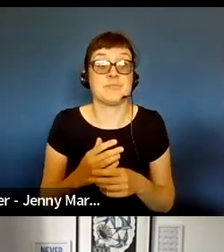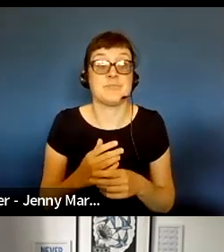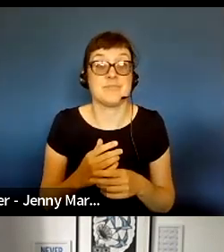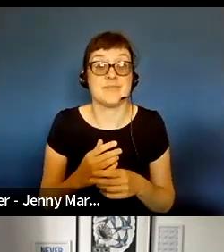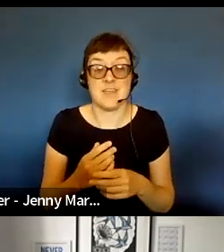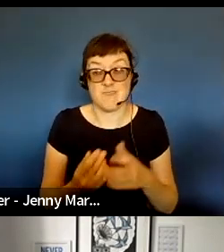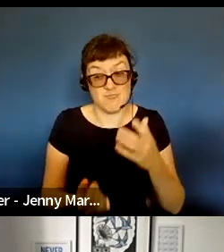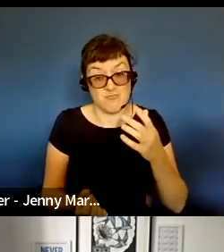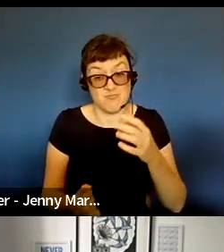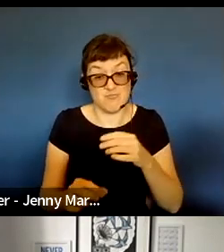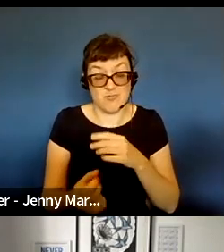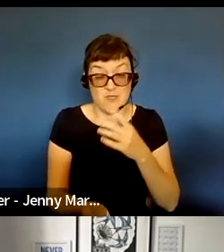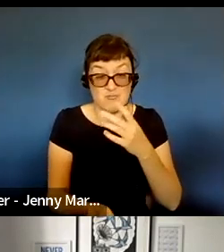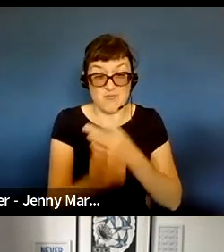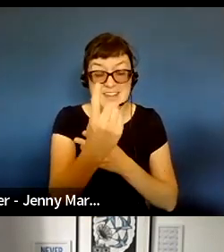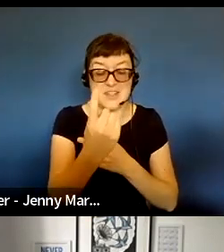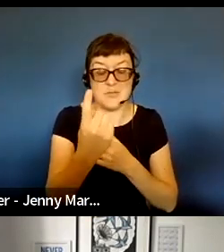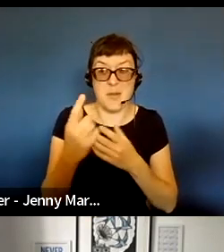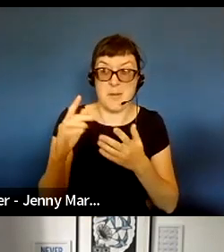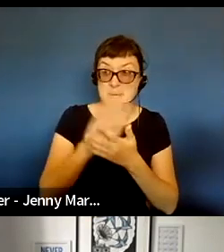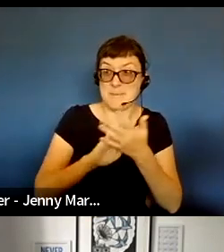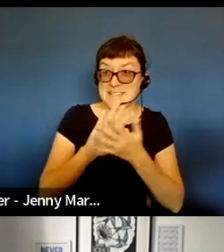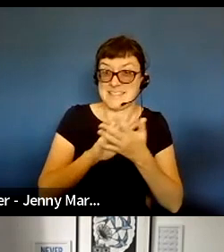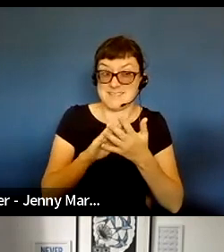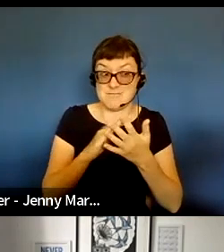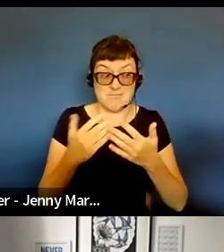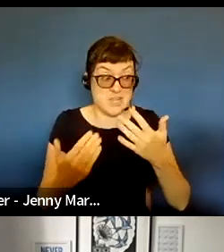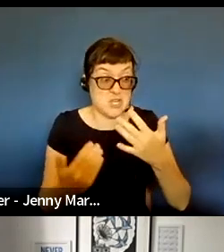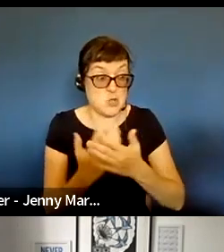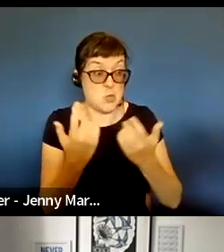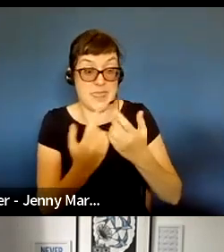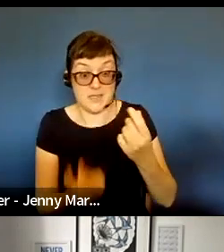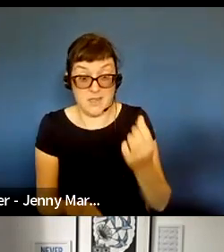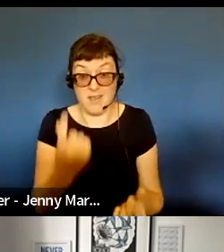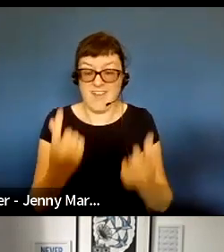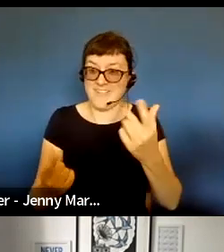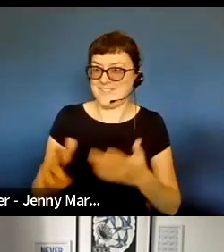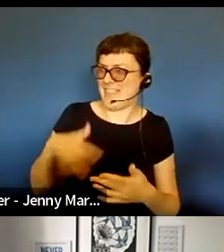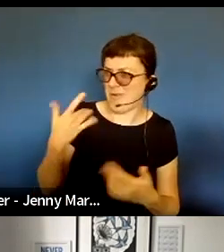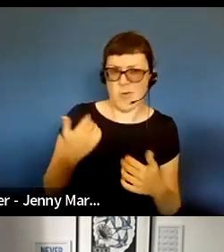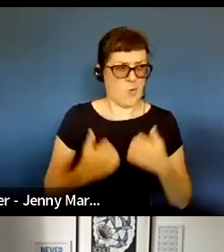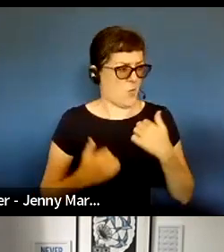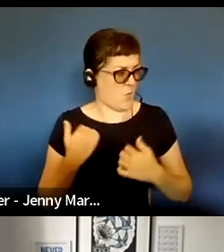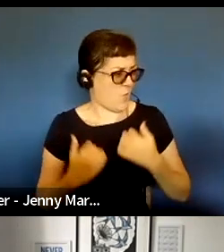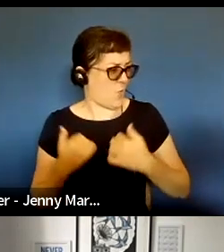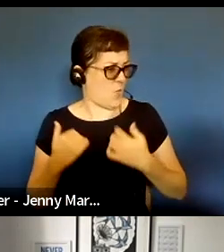randomness to throw up kind of new, kind of new things. And I think that felt really exciting to our delivery team and our consortium to